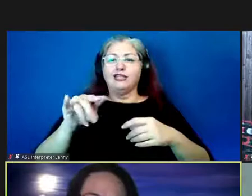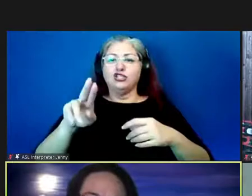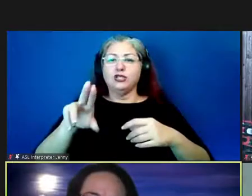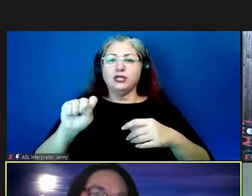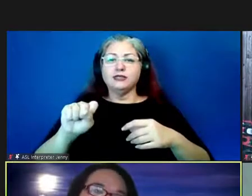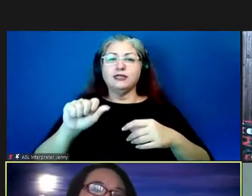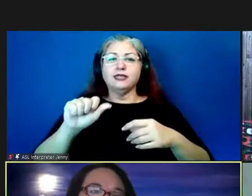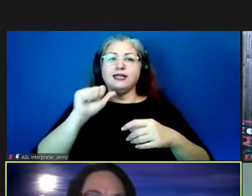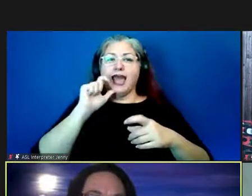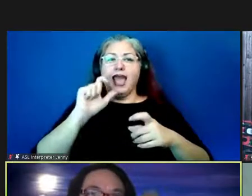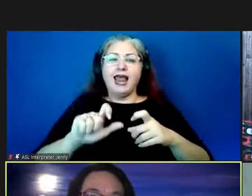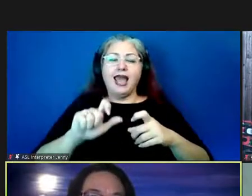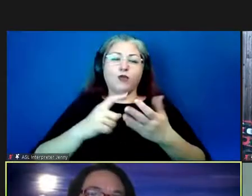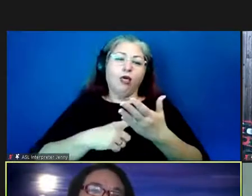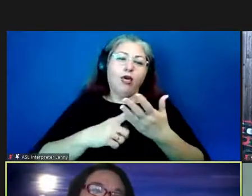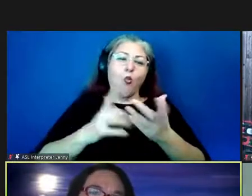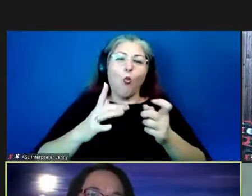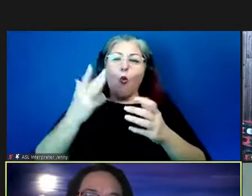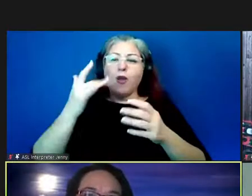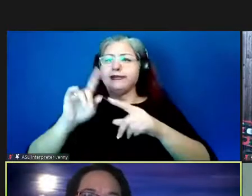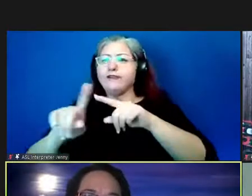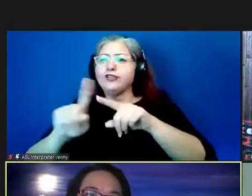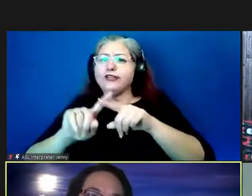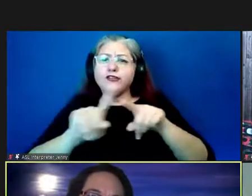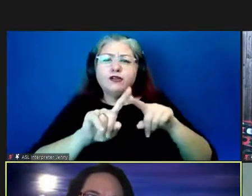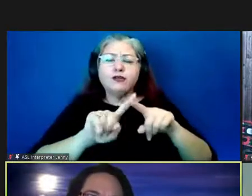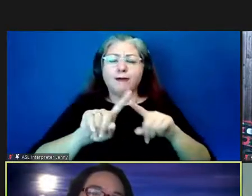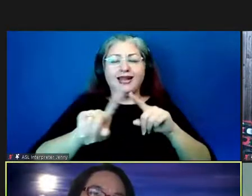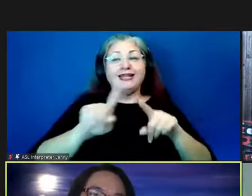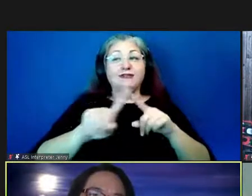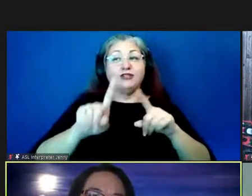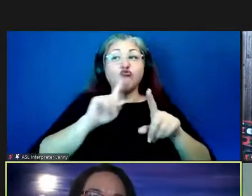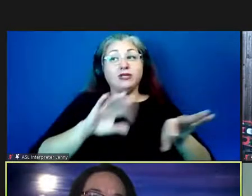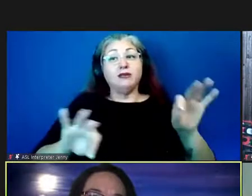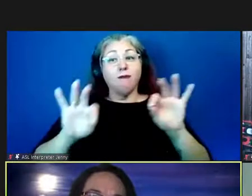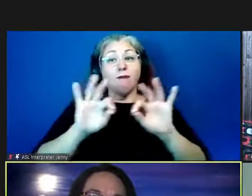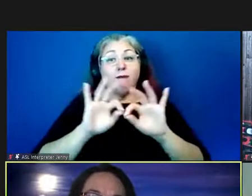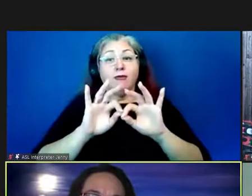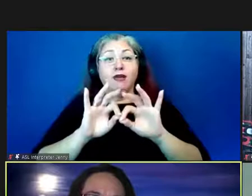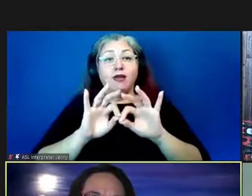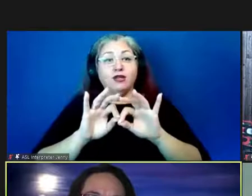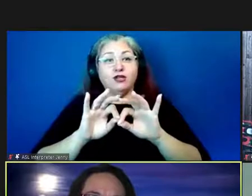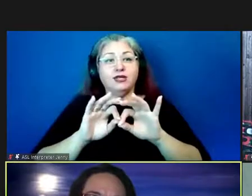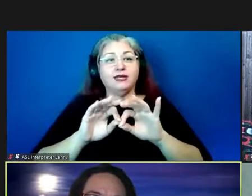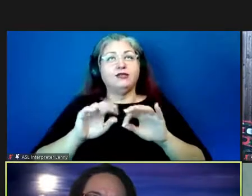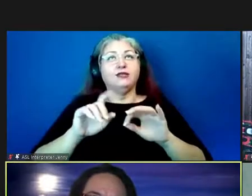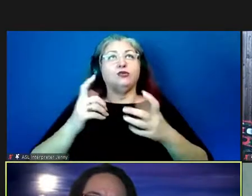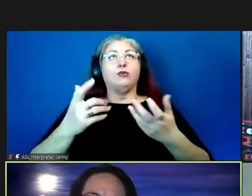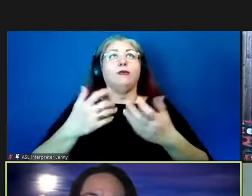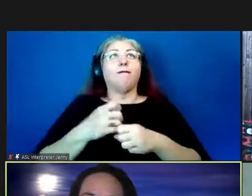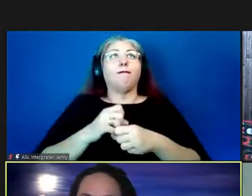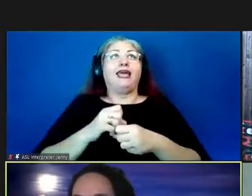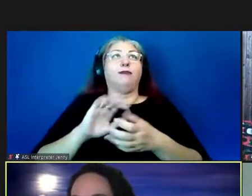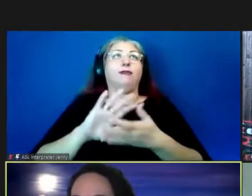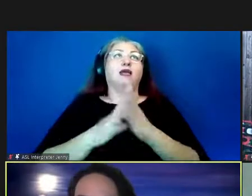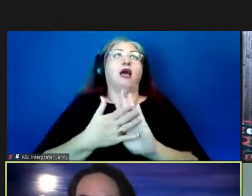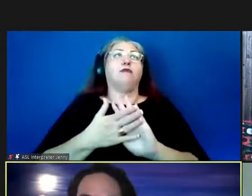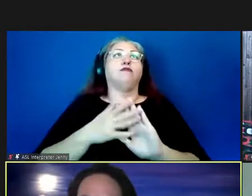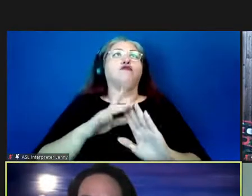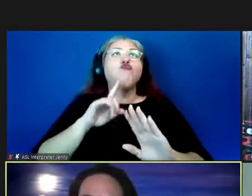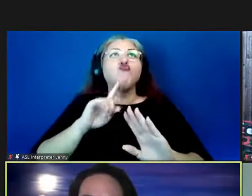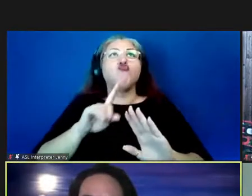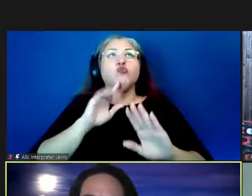down all of our differences but that the differences actually matter to make things really really wonderful i know